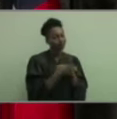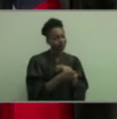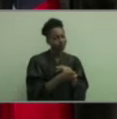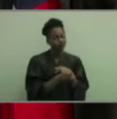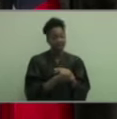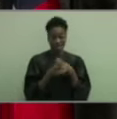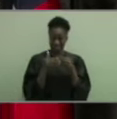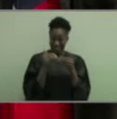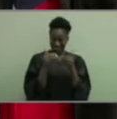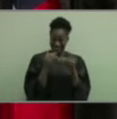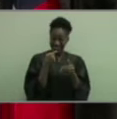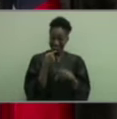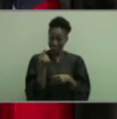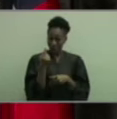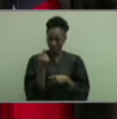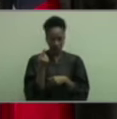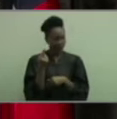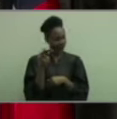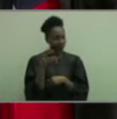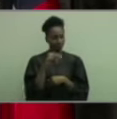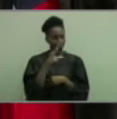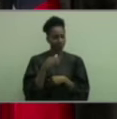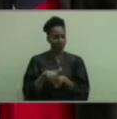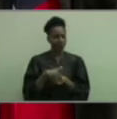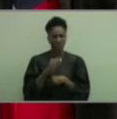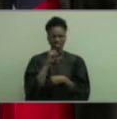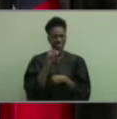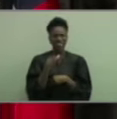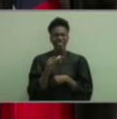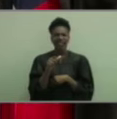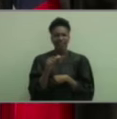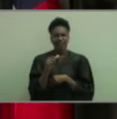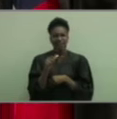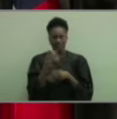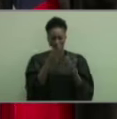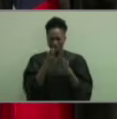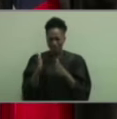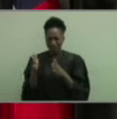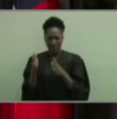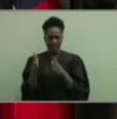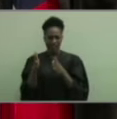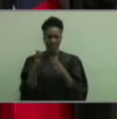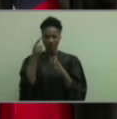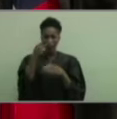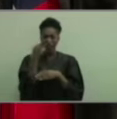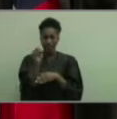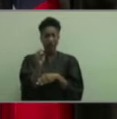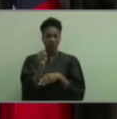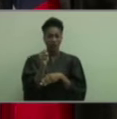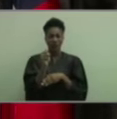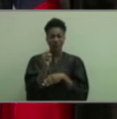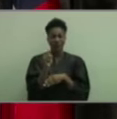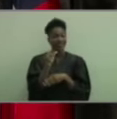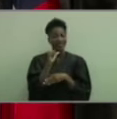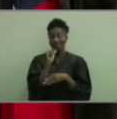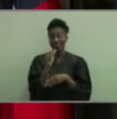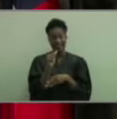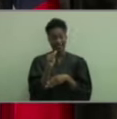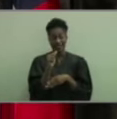easy. There wasn't an instruction manual for high school and there most certainly isn't an instruction manual for life.